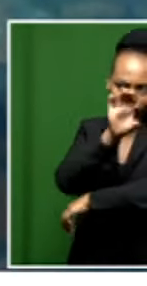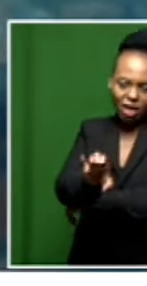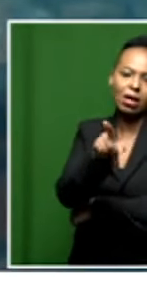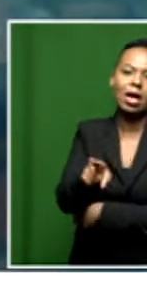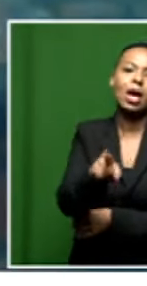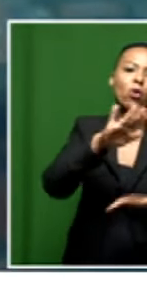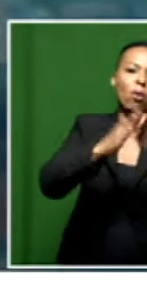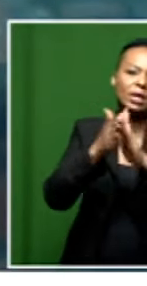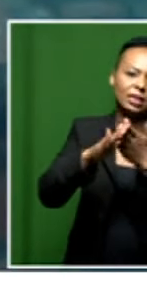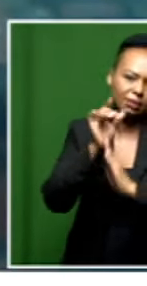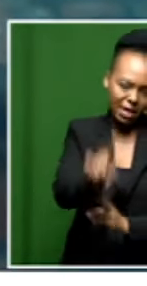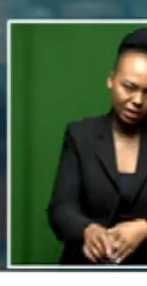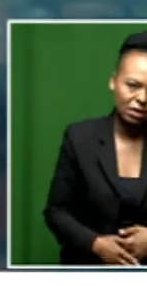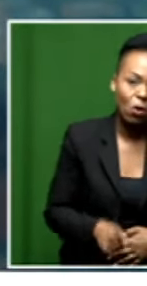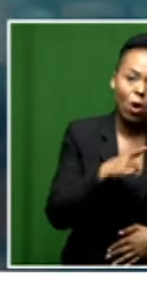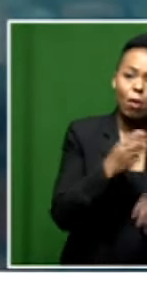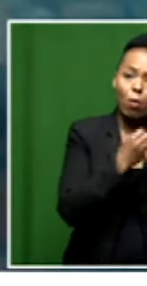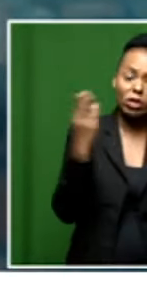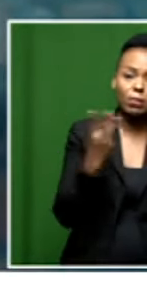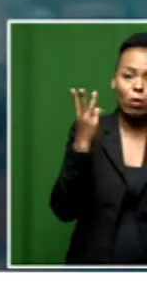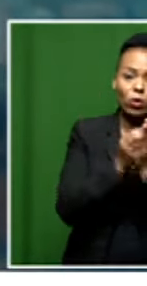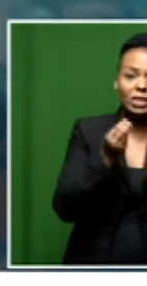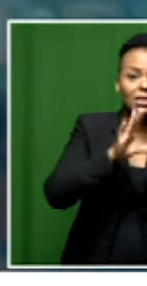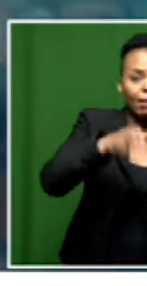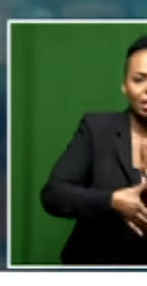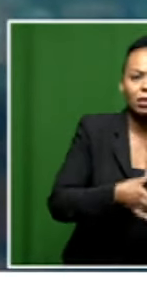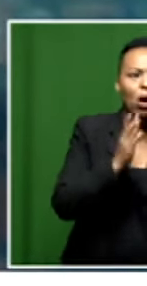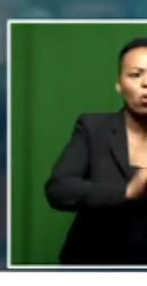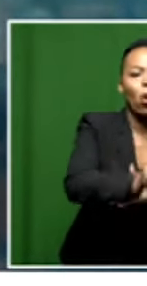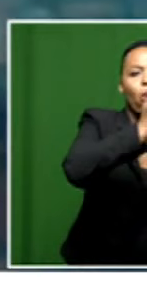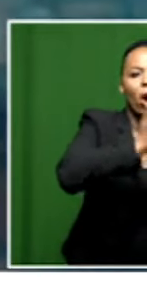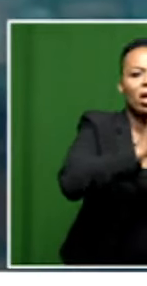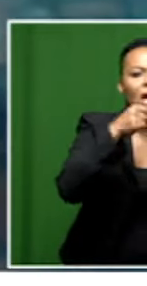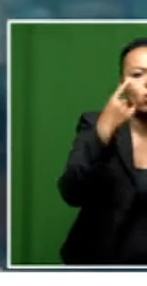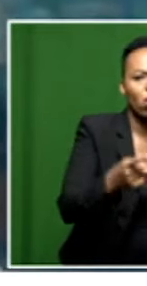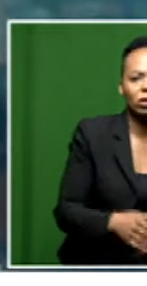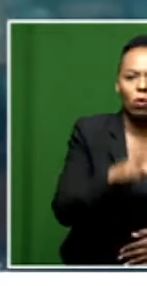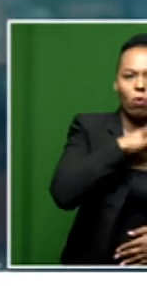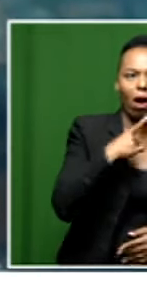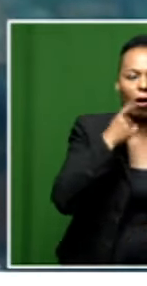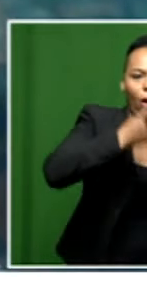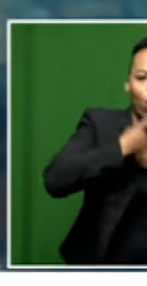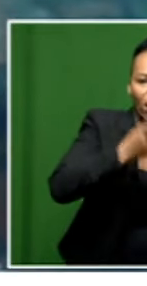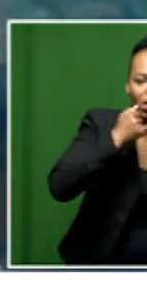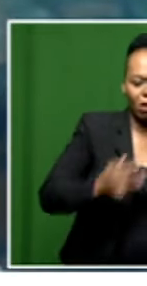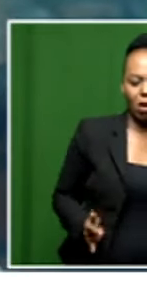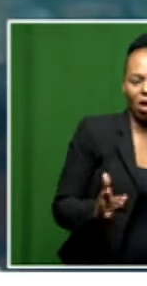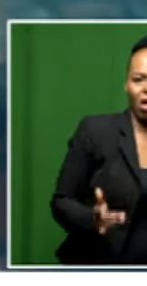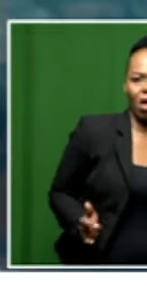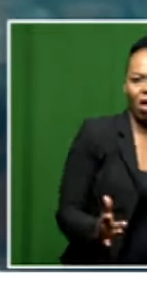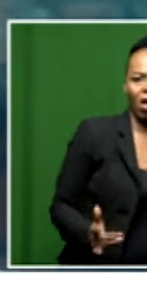Most people with disabilities suffer. They can't go to work because they complain that if you're on a wheelchair,